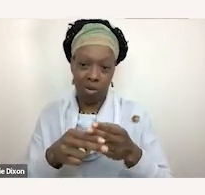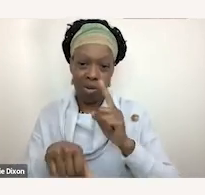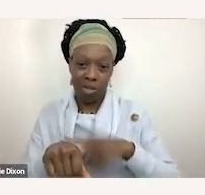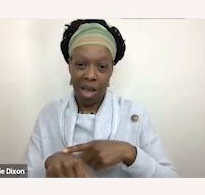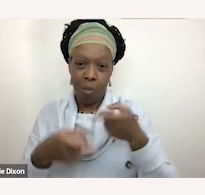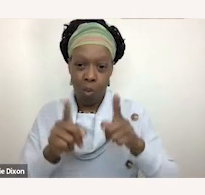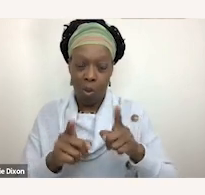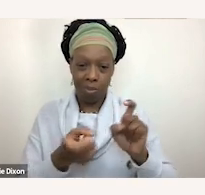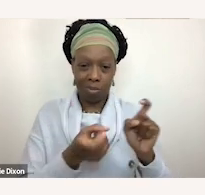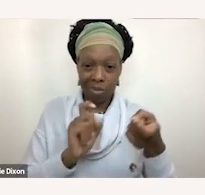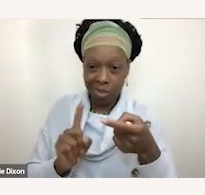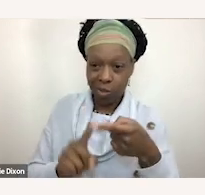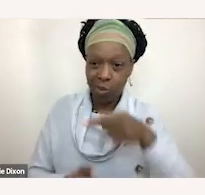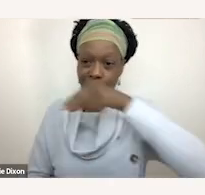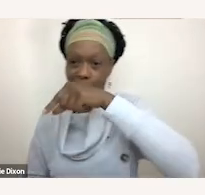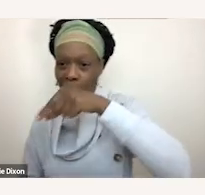transition into the q a